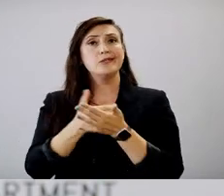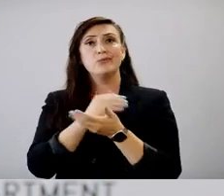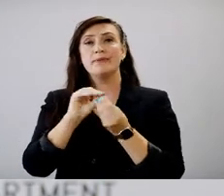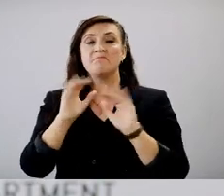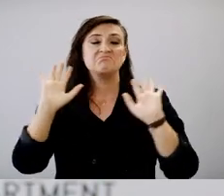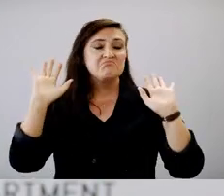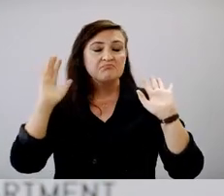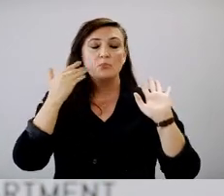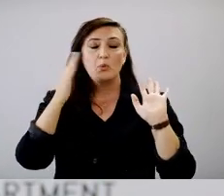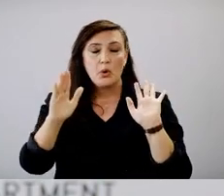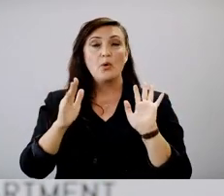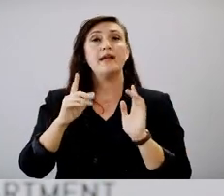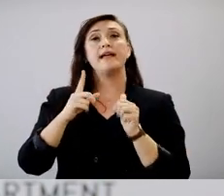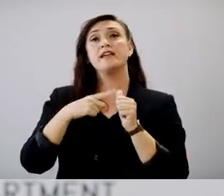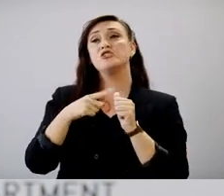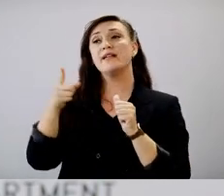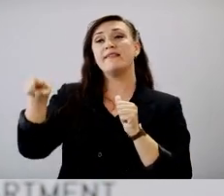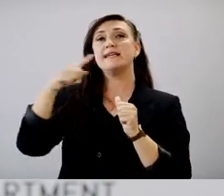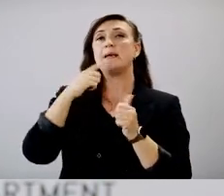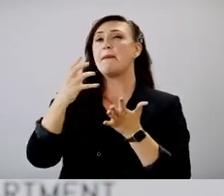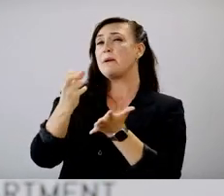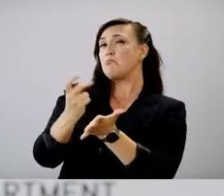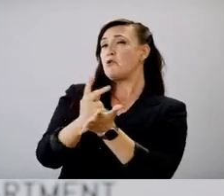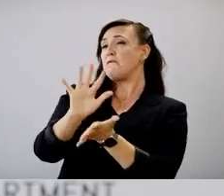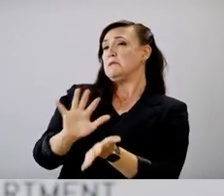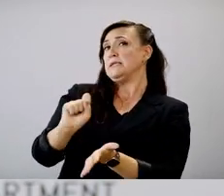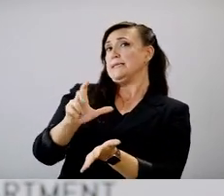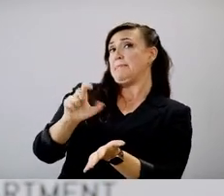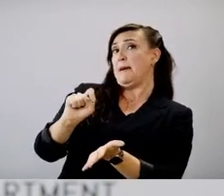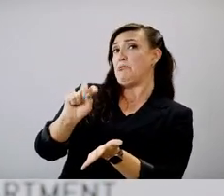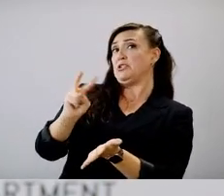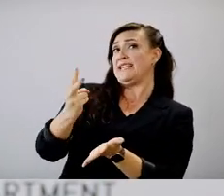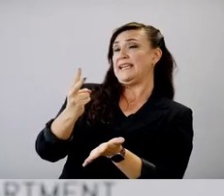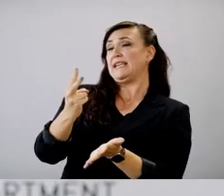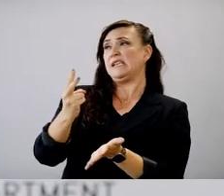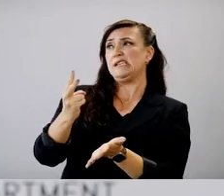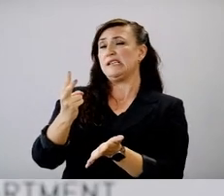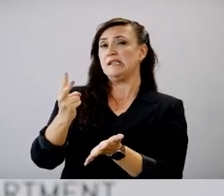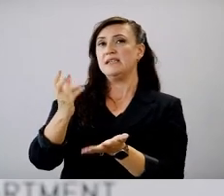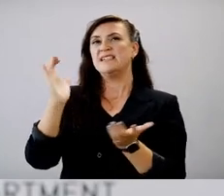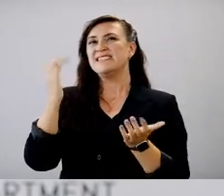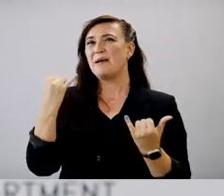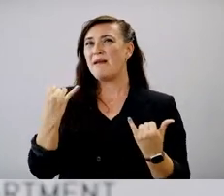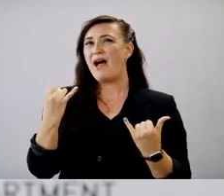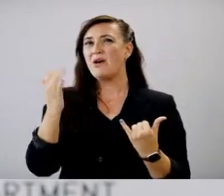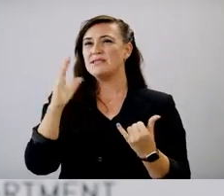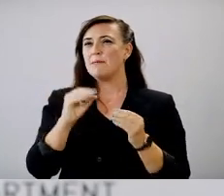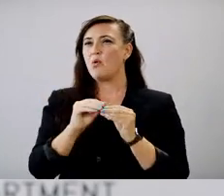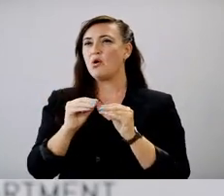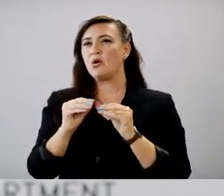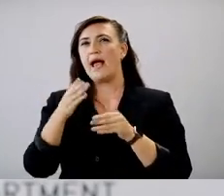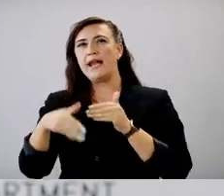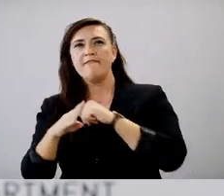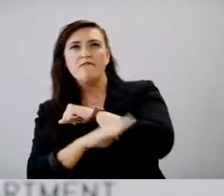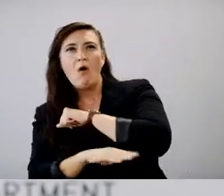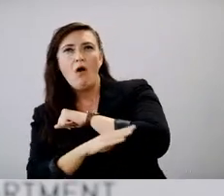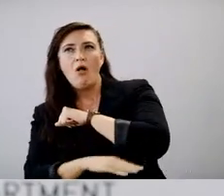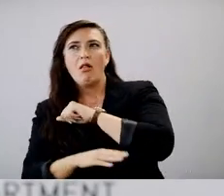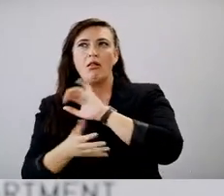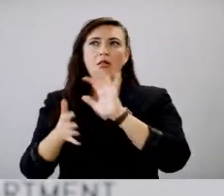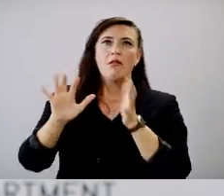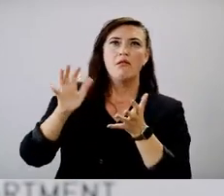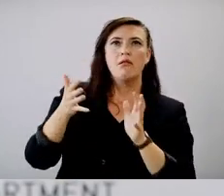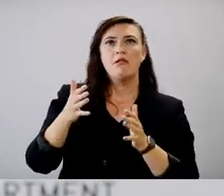they had told us, uh, that it might be approved around September 2nd. Now we're hearing like, uh, late fall, maybe,